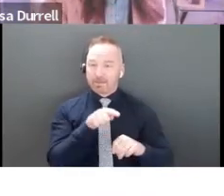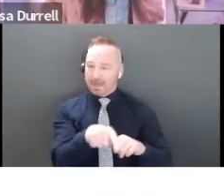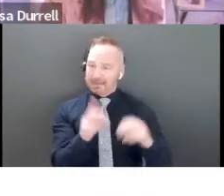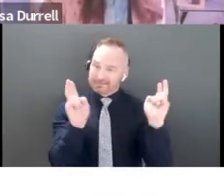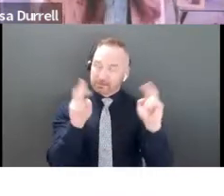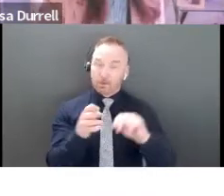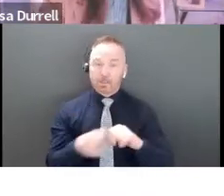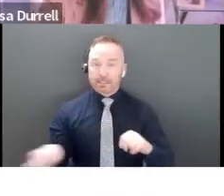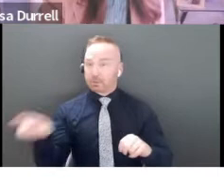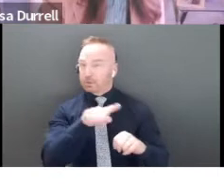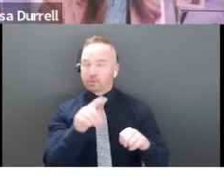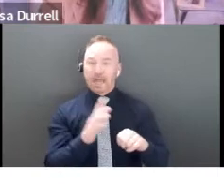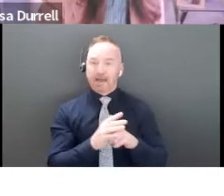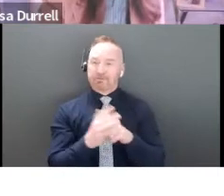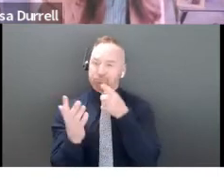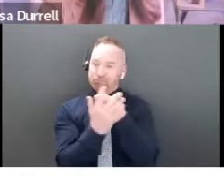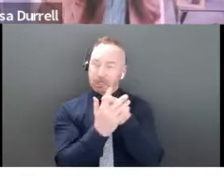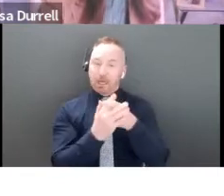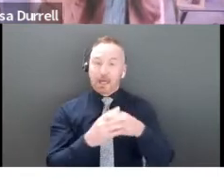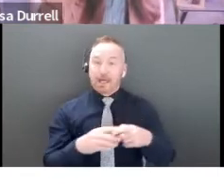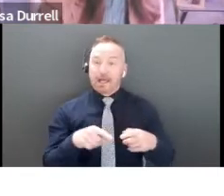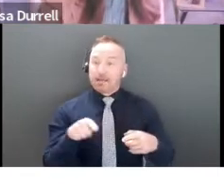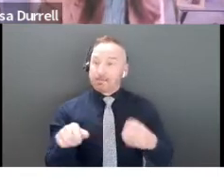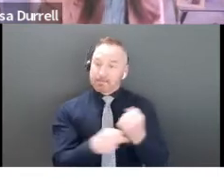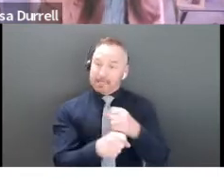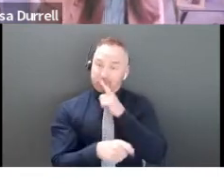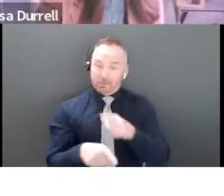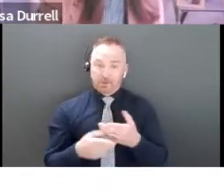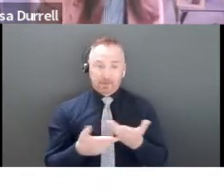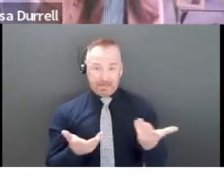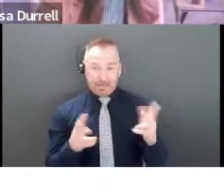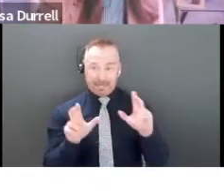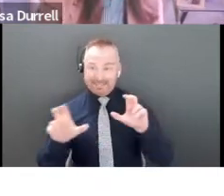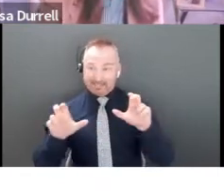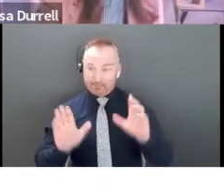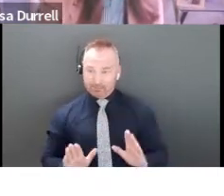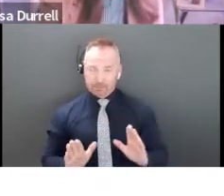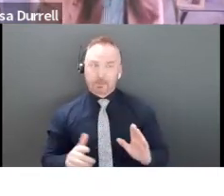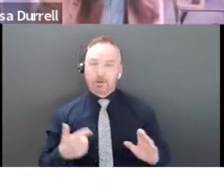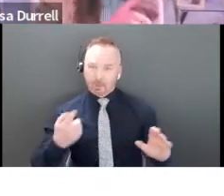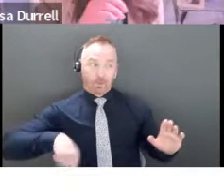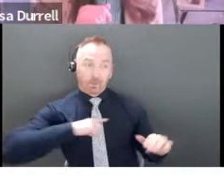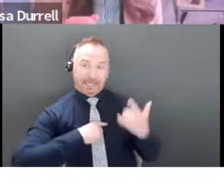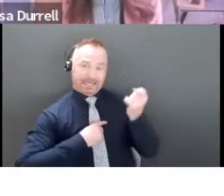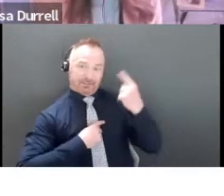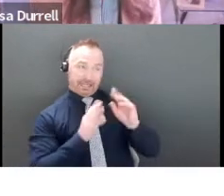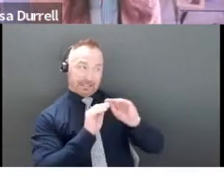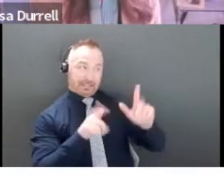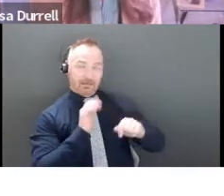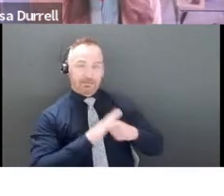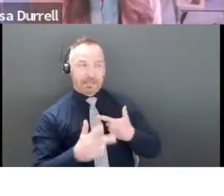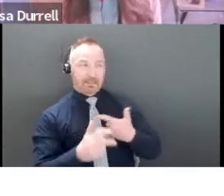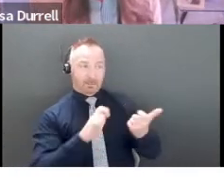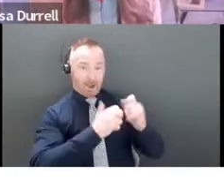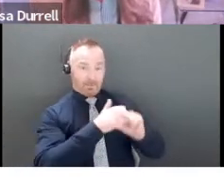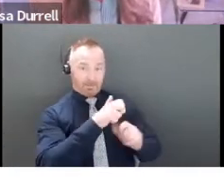your case. You want to make sure that we understand as investors, that there truly is a problem that needs to be solved. And I'm going